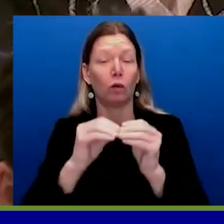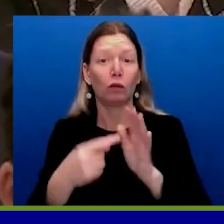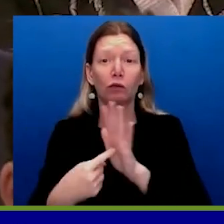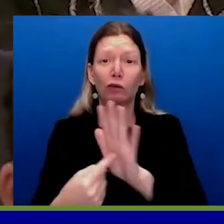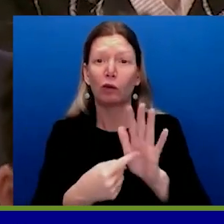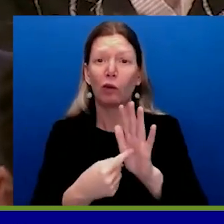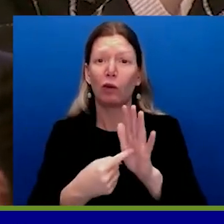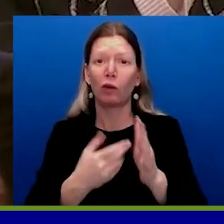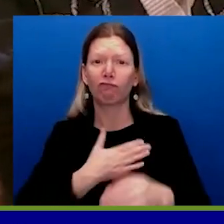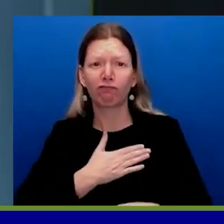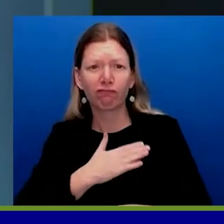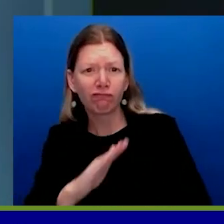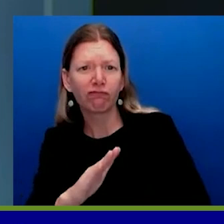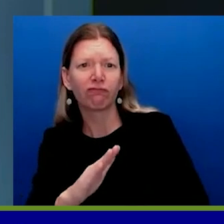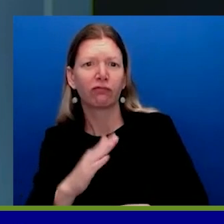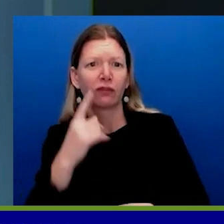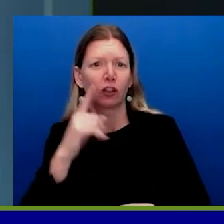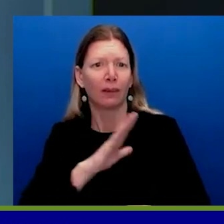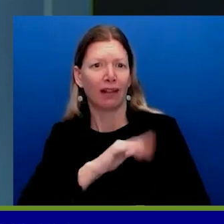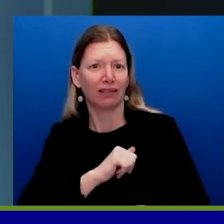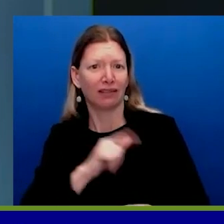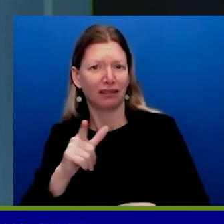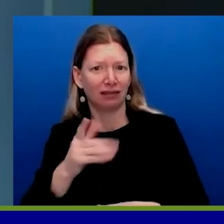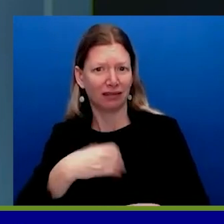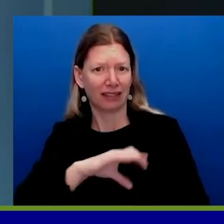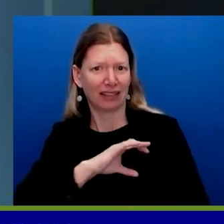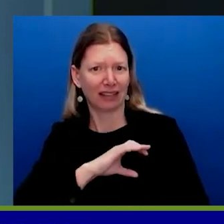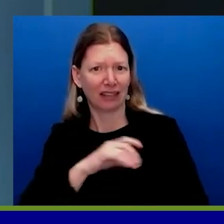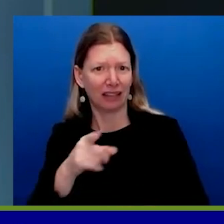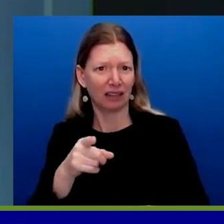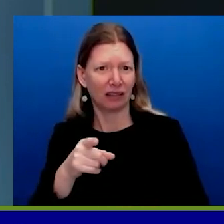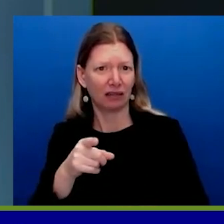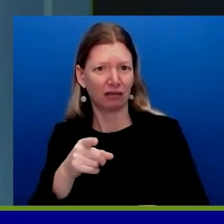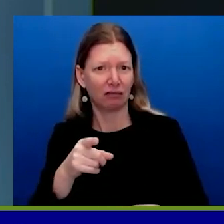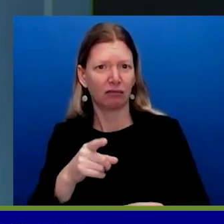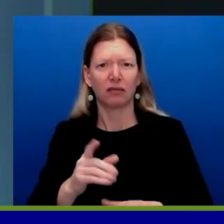even-handed? I'm not going to discuss reports of private meetings.